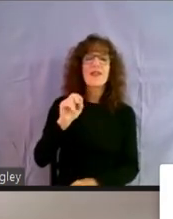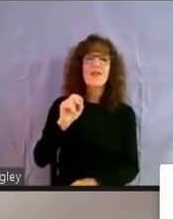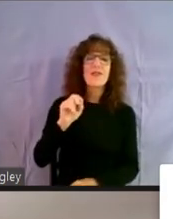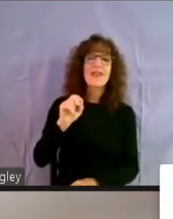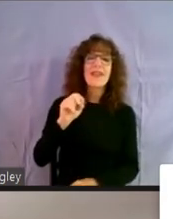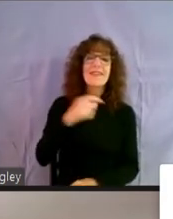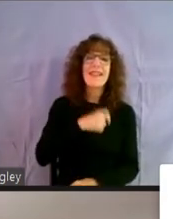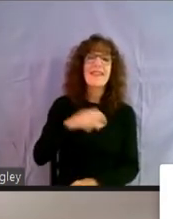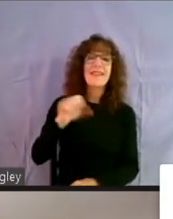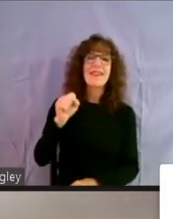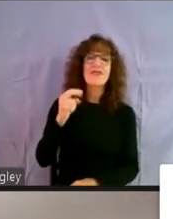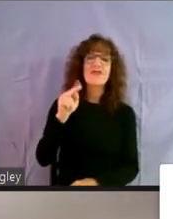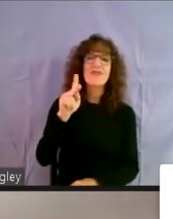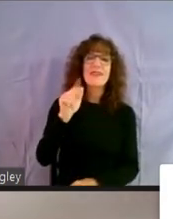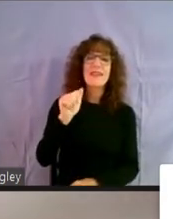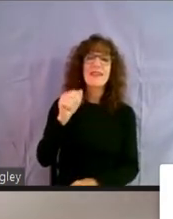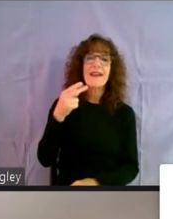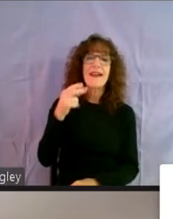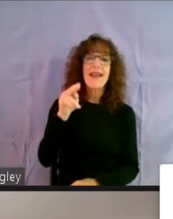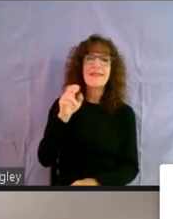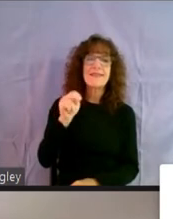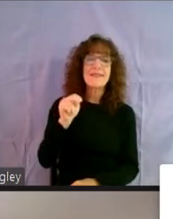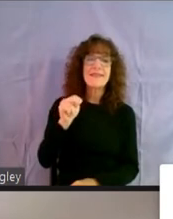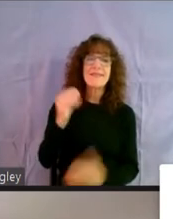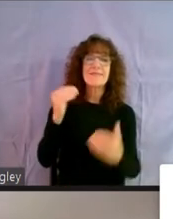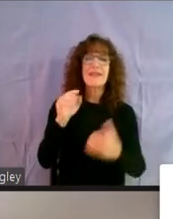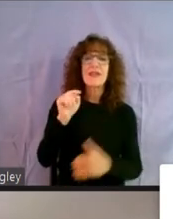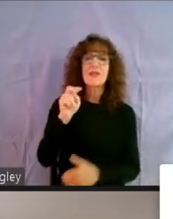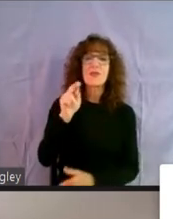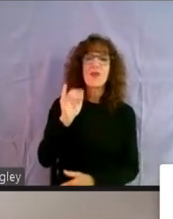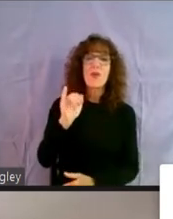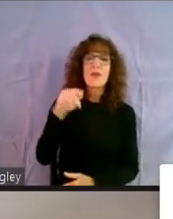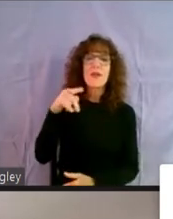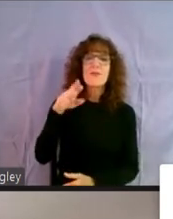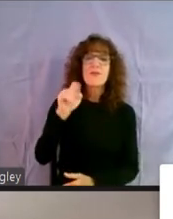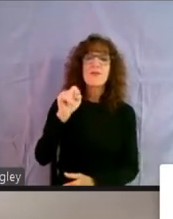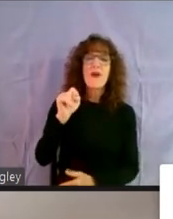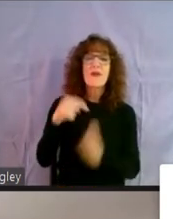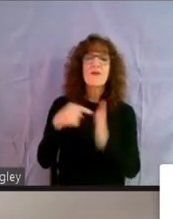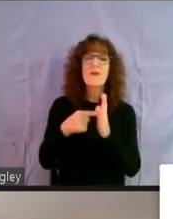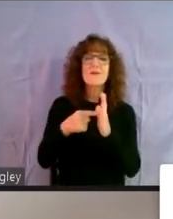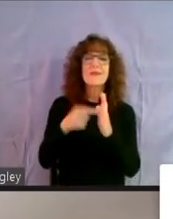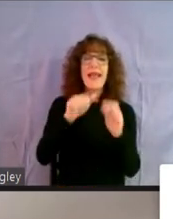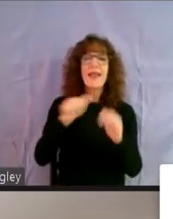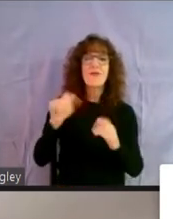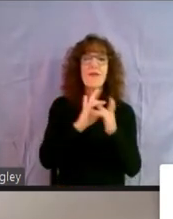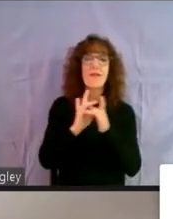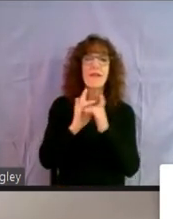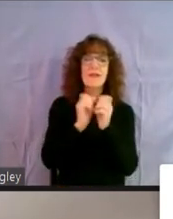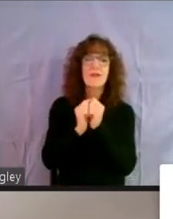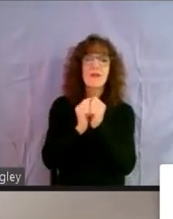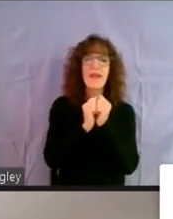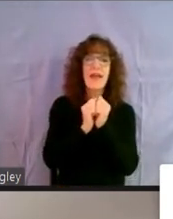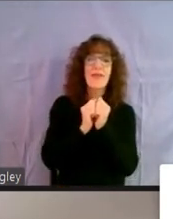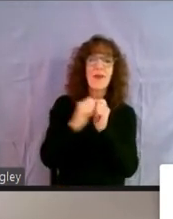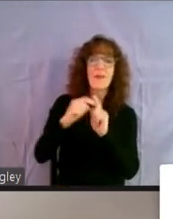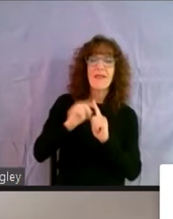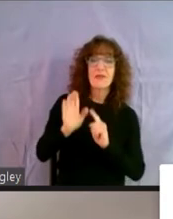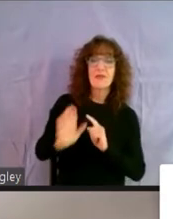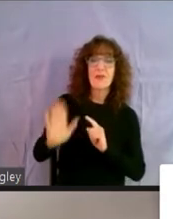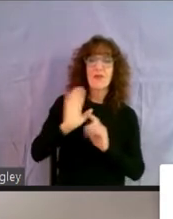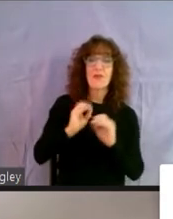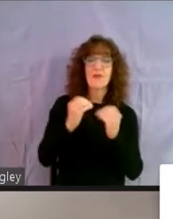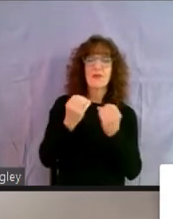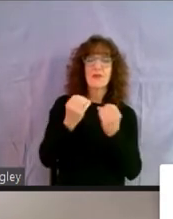Hudson, um, Tony Pratt representing Anne Arundel Connecting Together, as well as her own, her own organization,